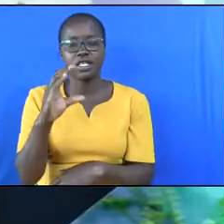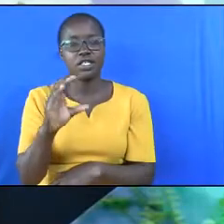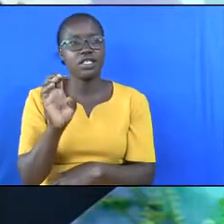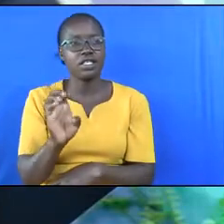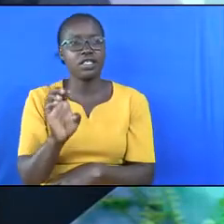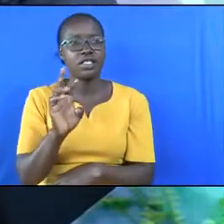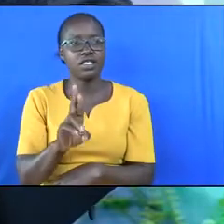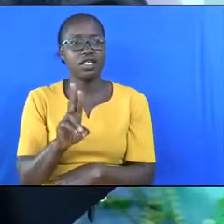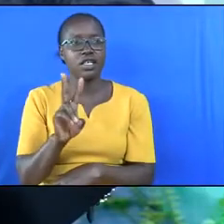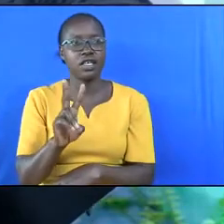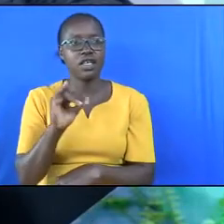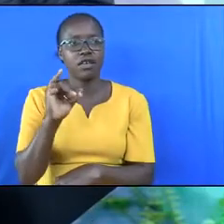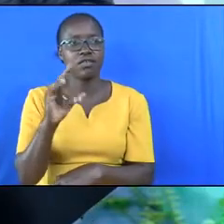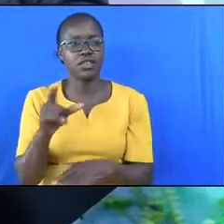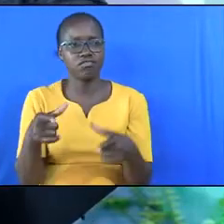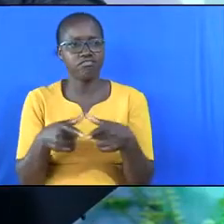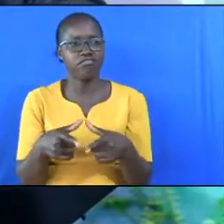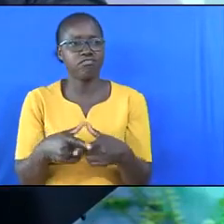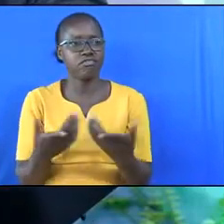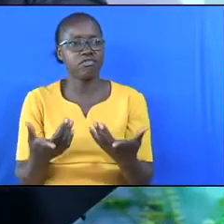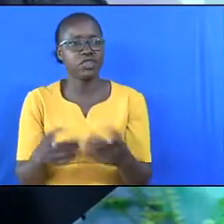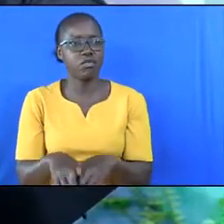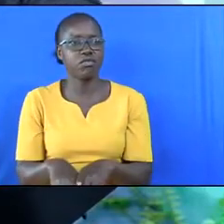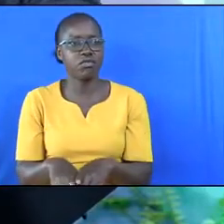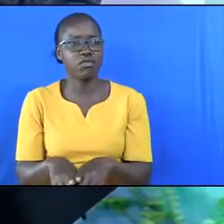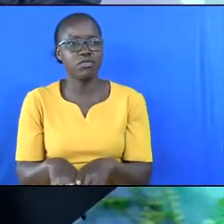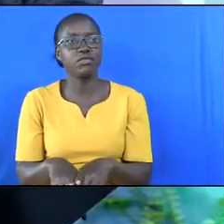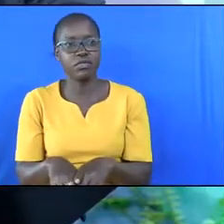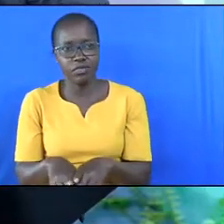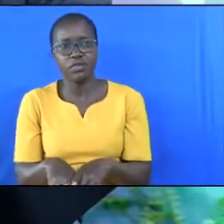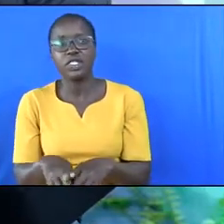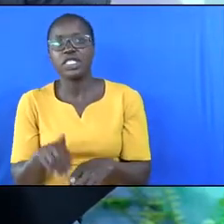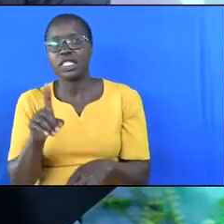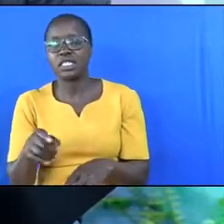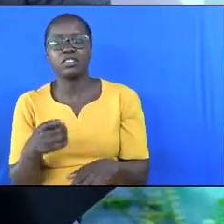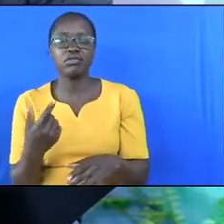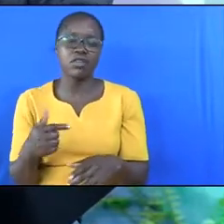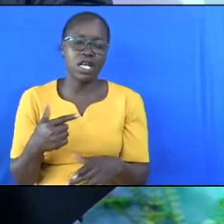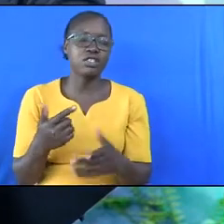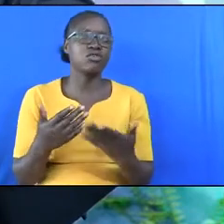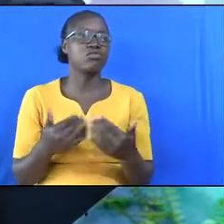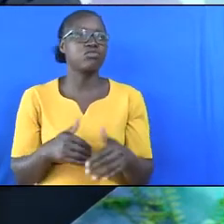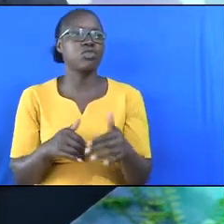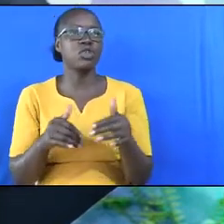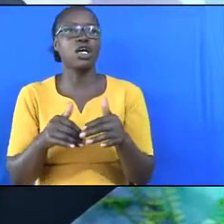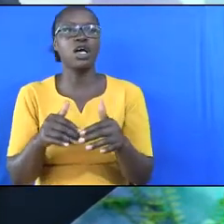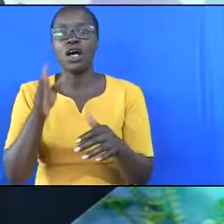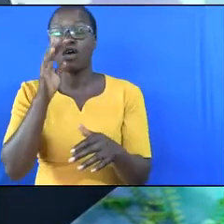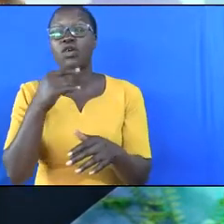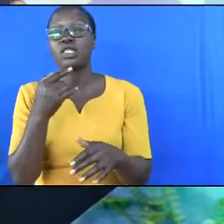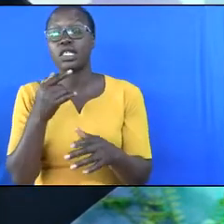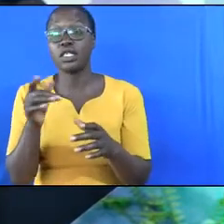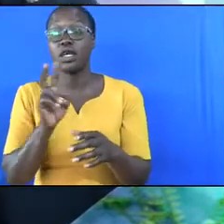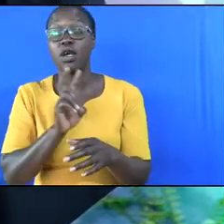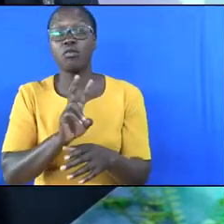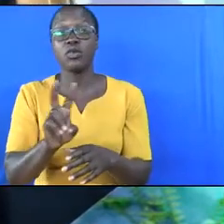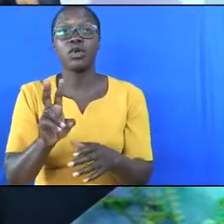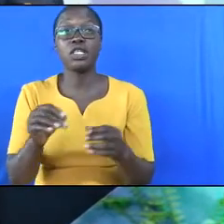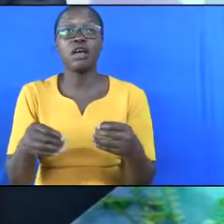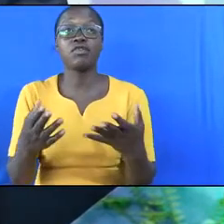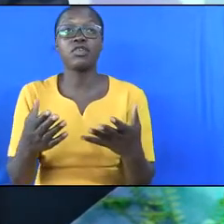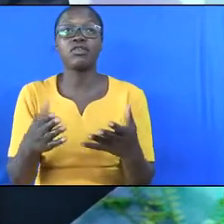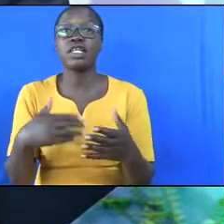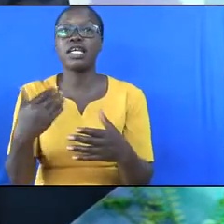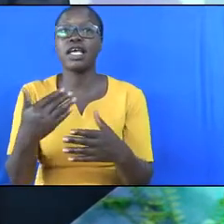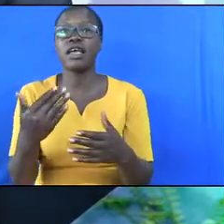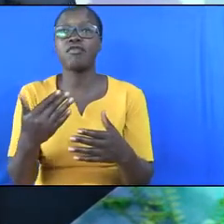So, there's no need for us to suffer from these cancers. God is saying, behold, I've given you every